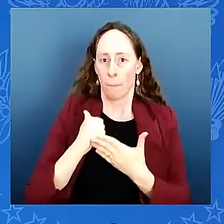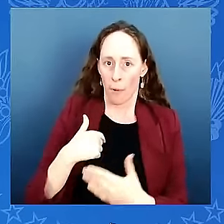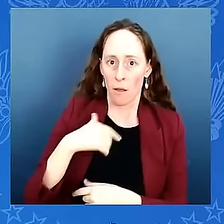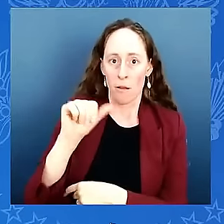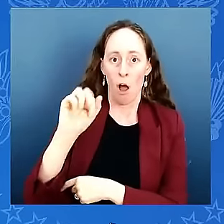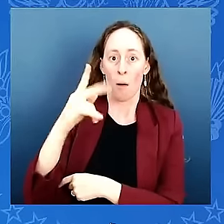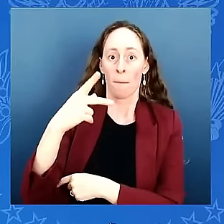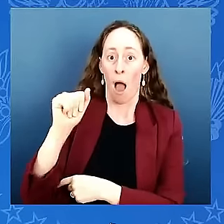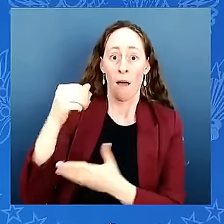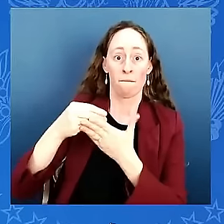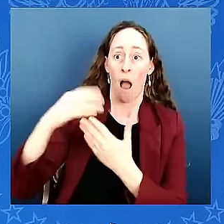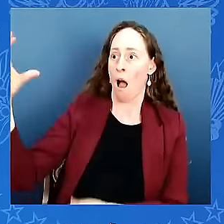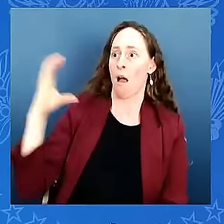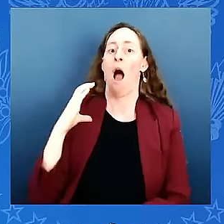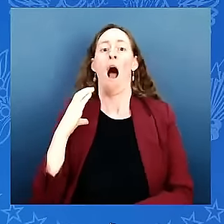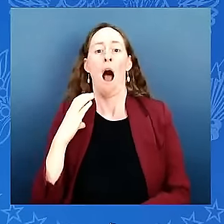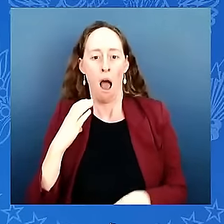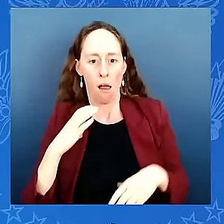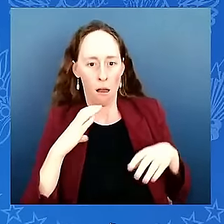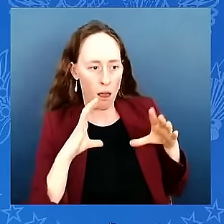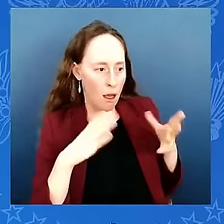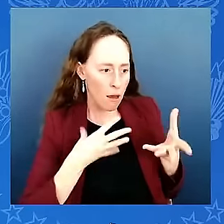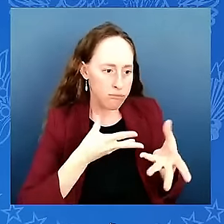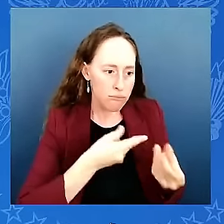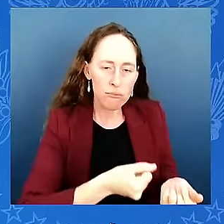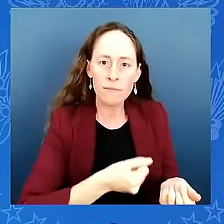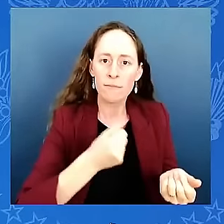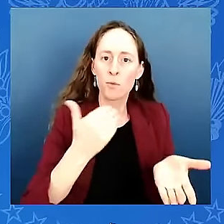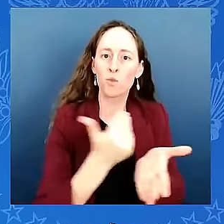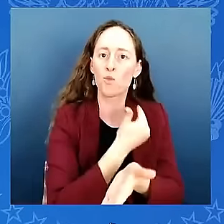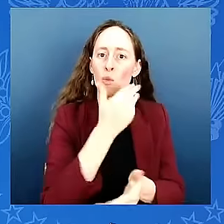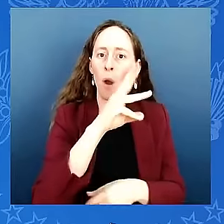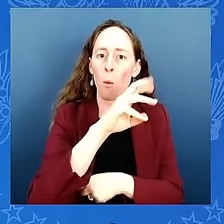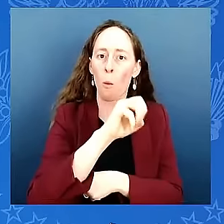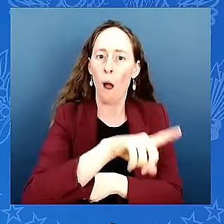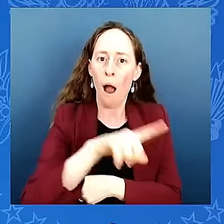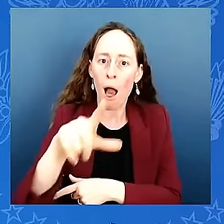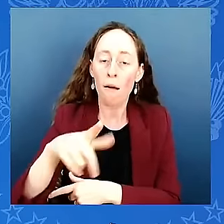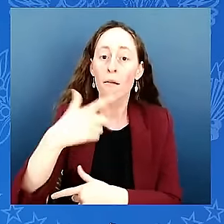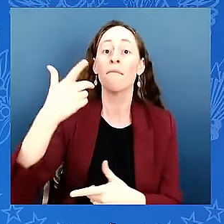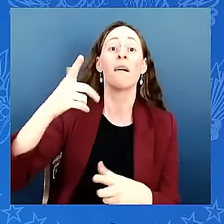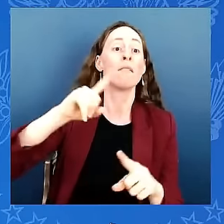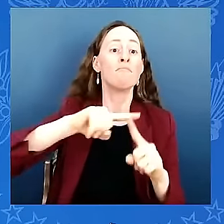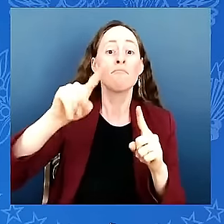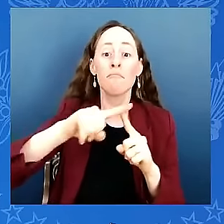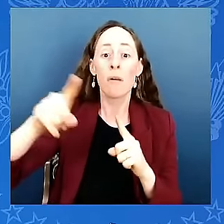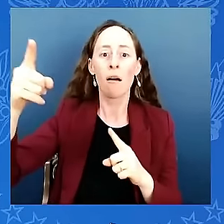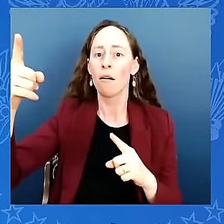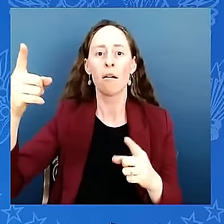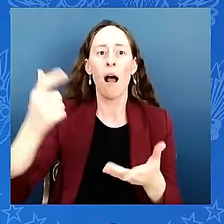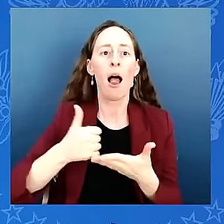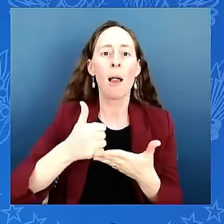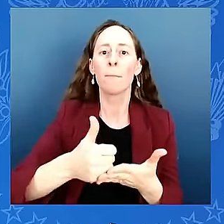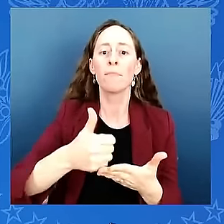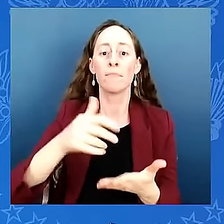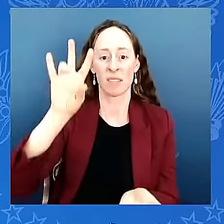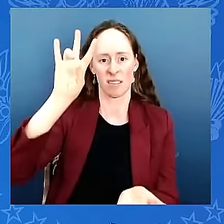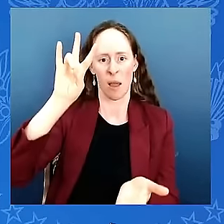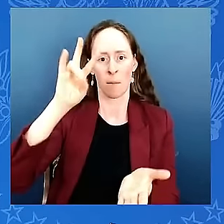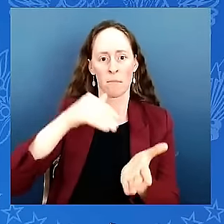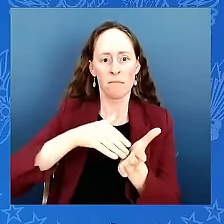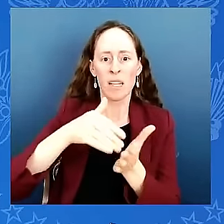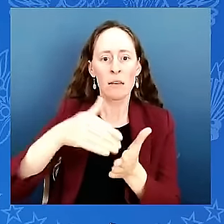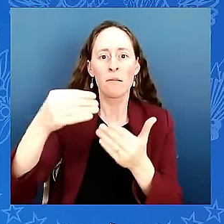more than seven million dollars to build new wells and improve our distribution system phase one is